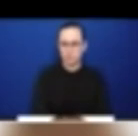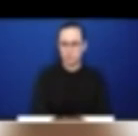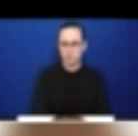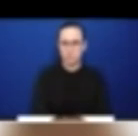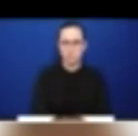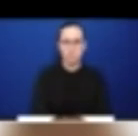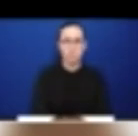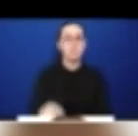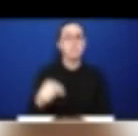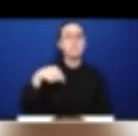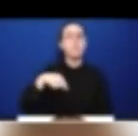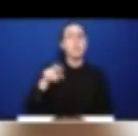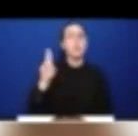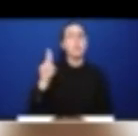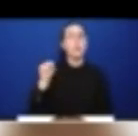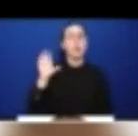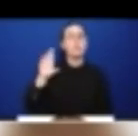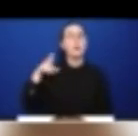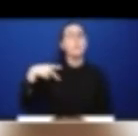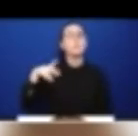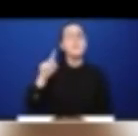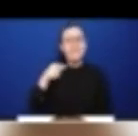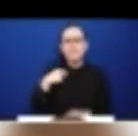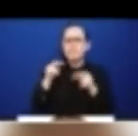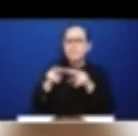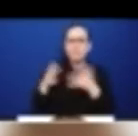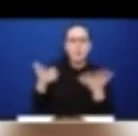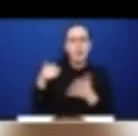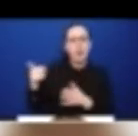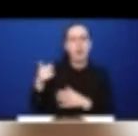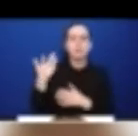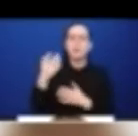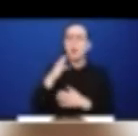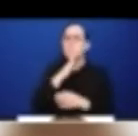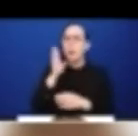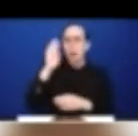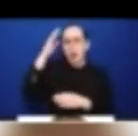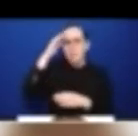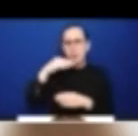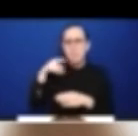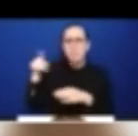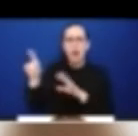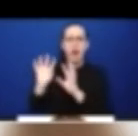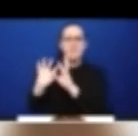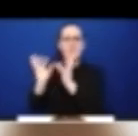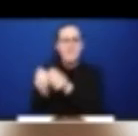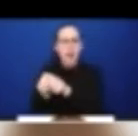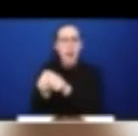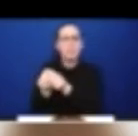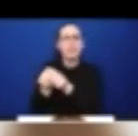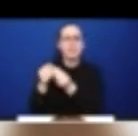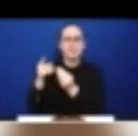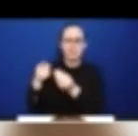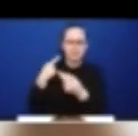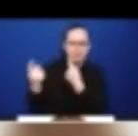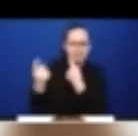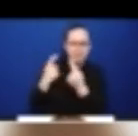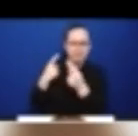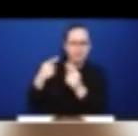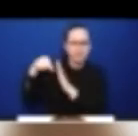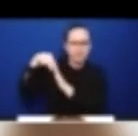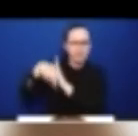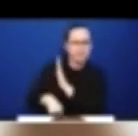for a number of years in Canada. I, much like many other Canadian families, had an intuitive